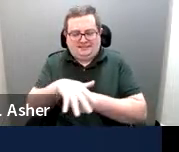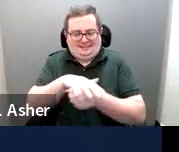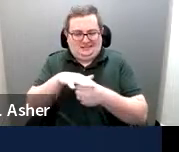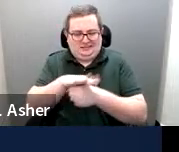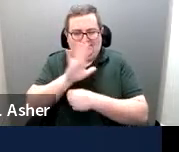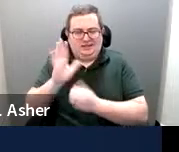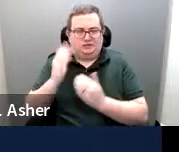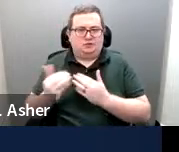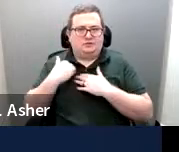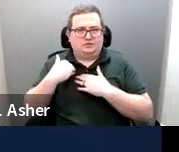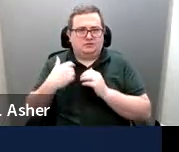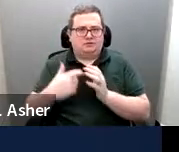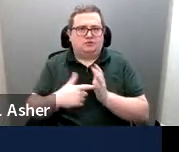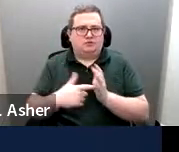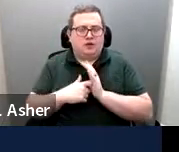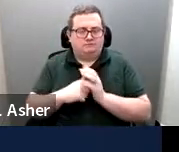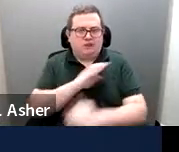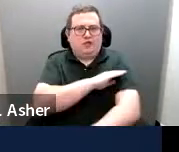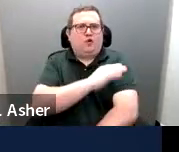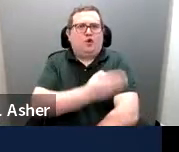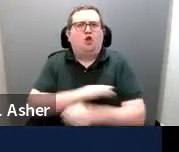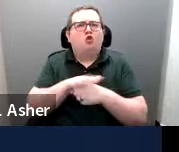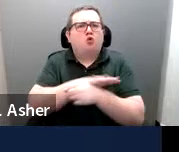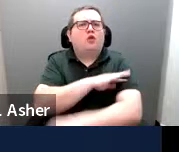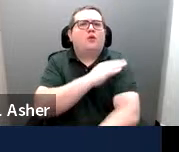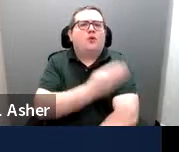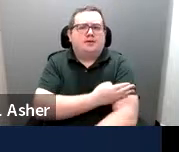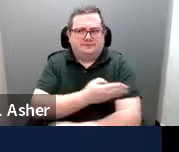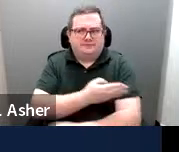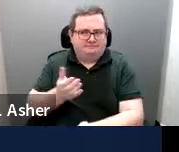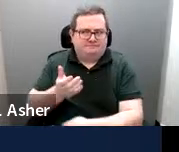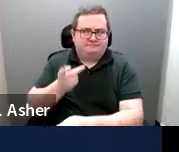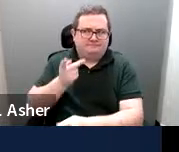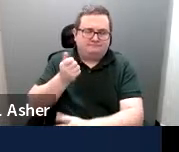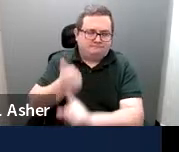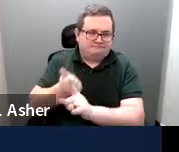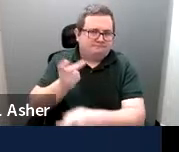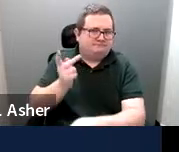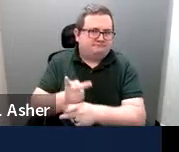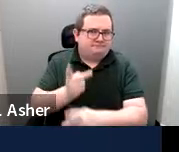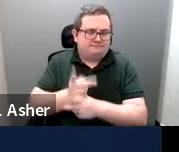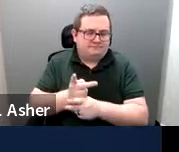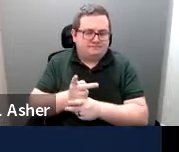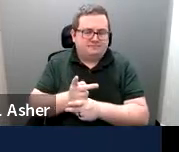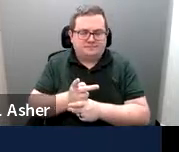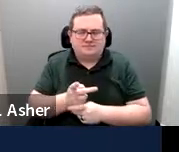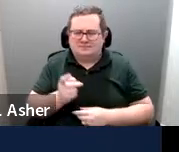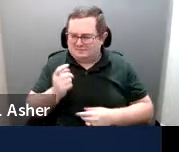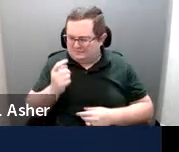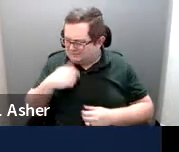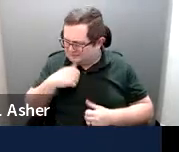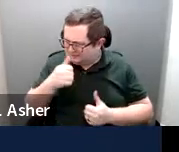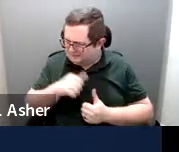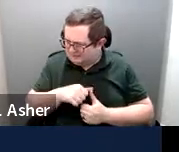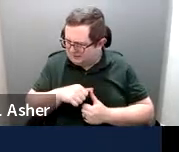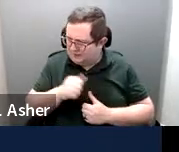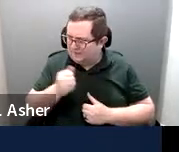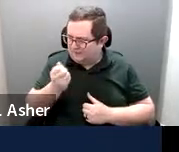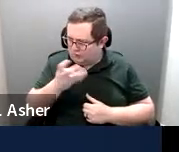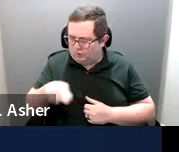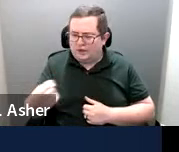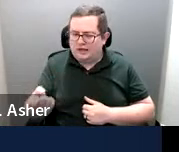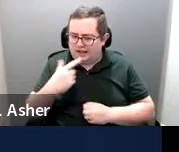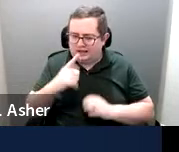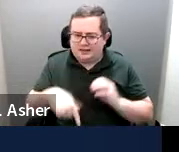dealt with. So any questions that we received, which I'm sure there were a few, as I remember that, asked about,